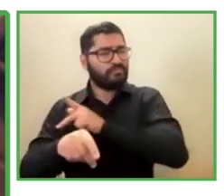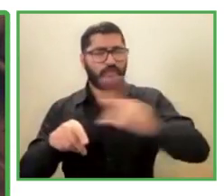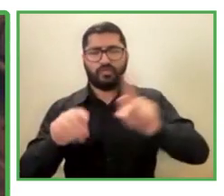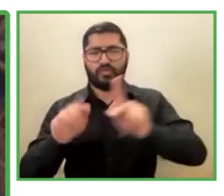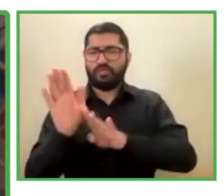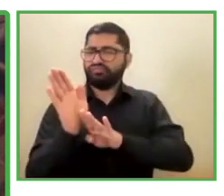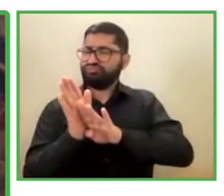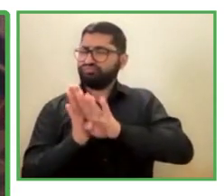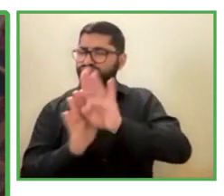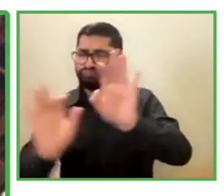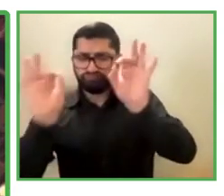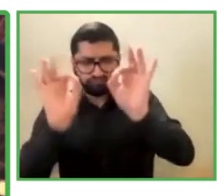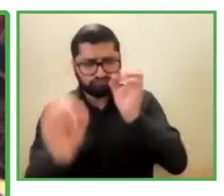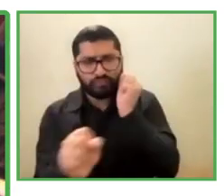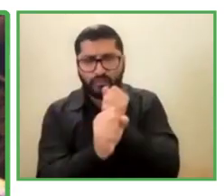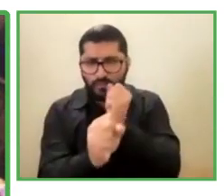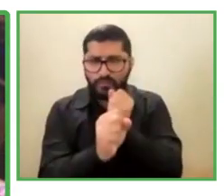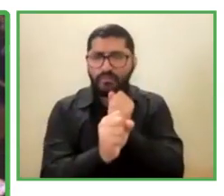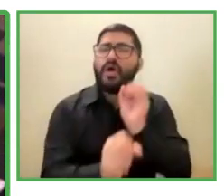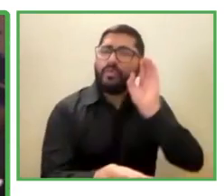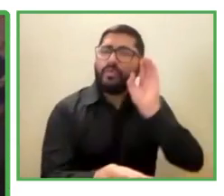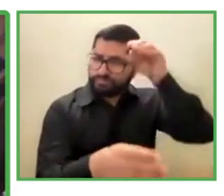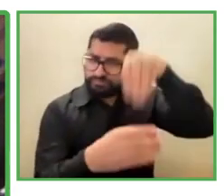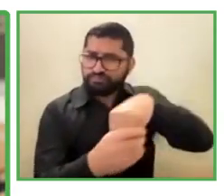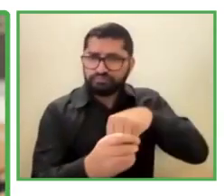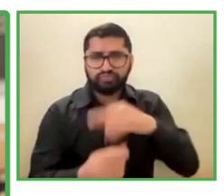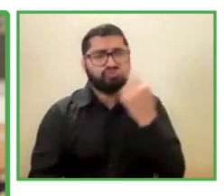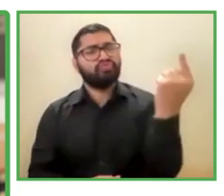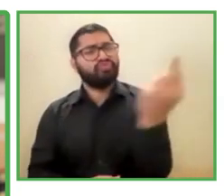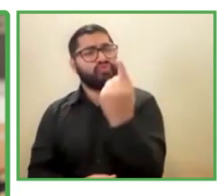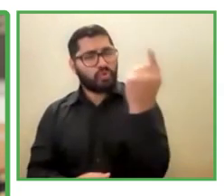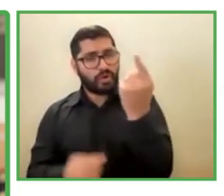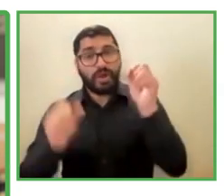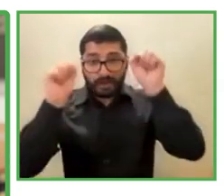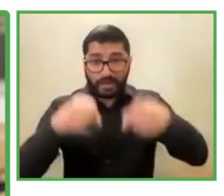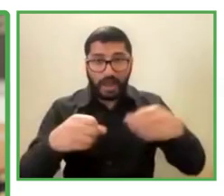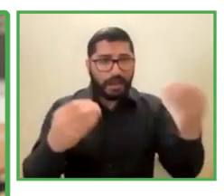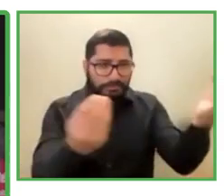work by herself now, and she wants to learn.